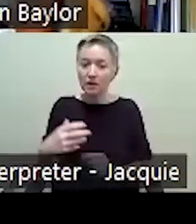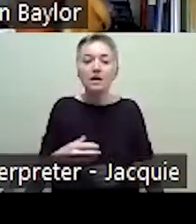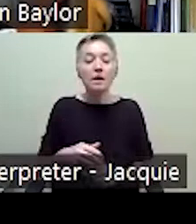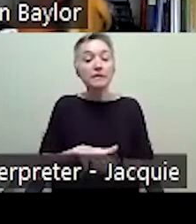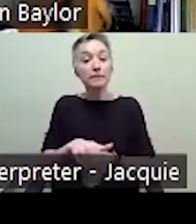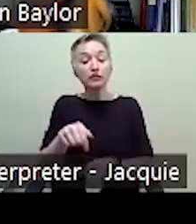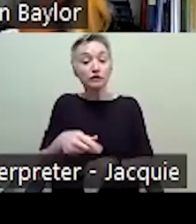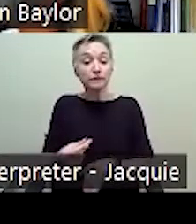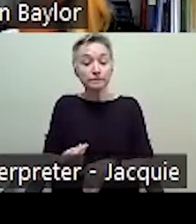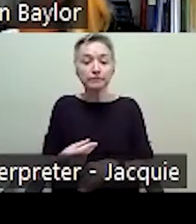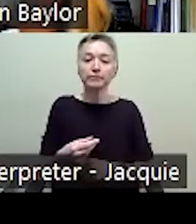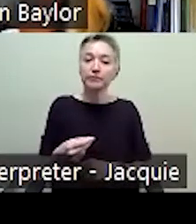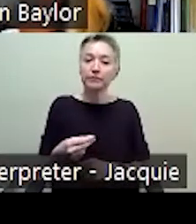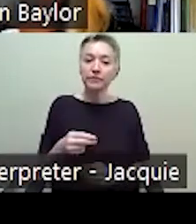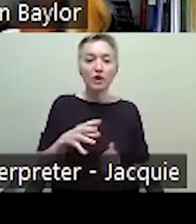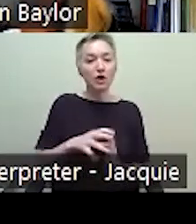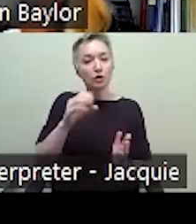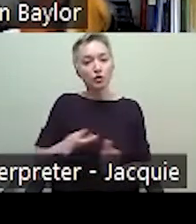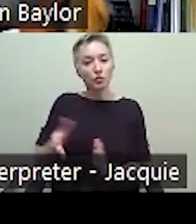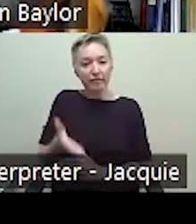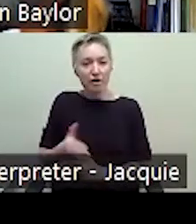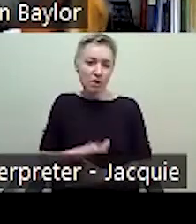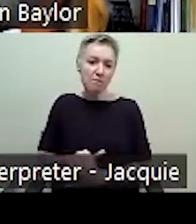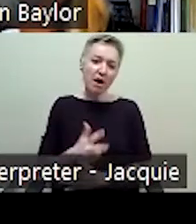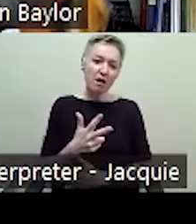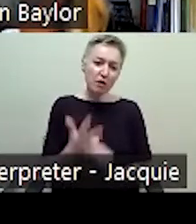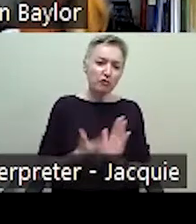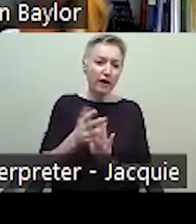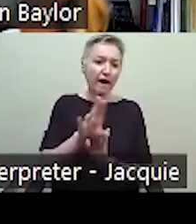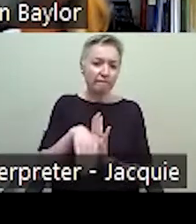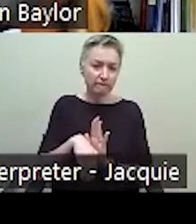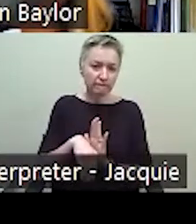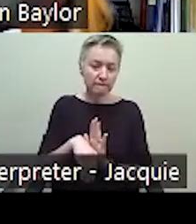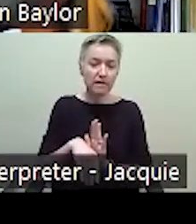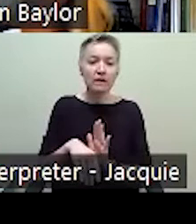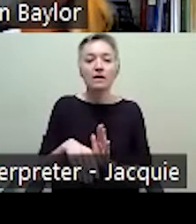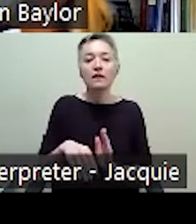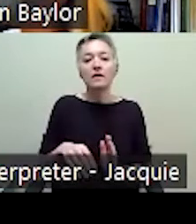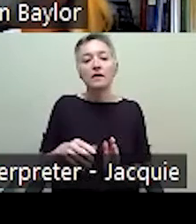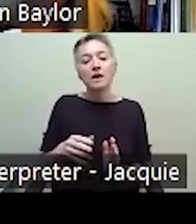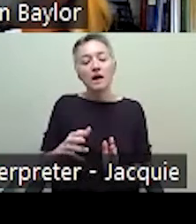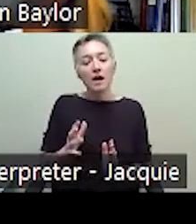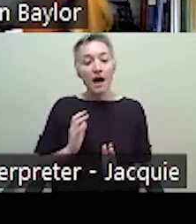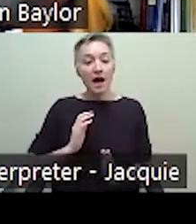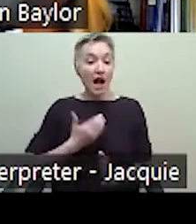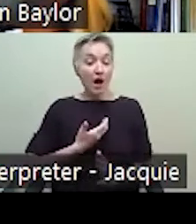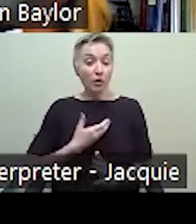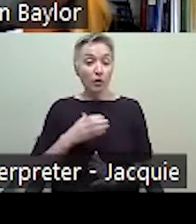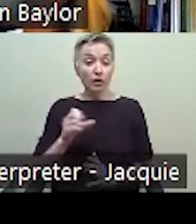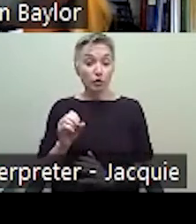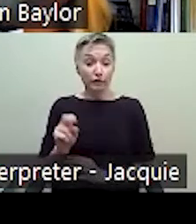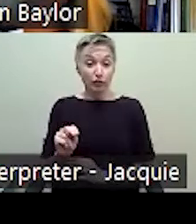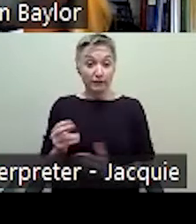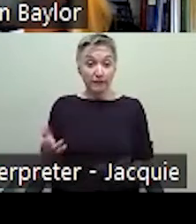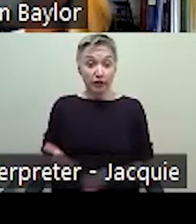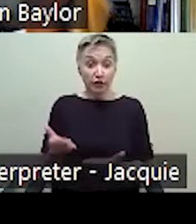way it runs is the students are there for about three and a half hours. We transform our school of nursing here in